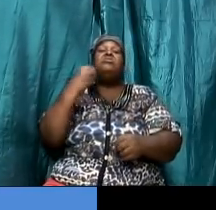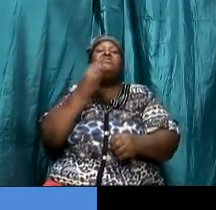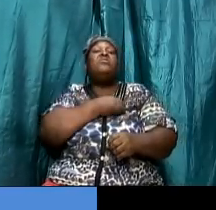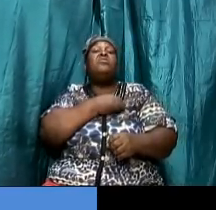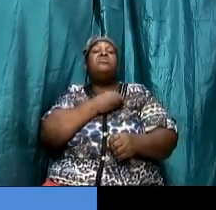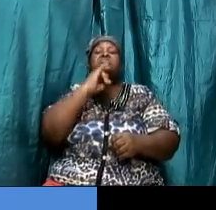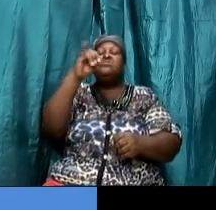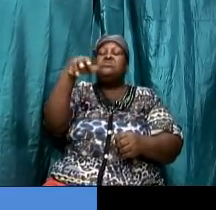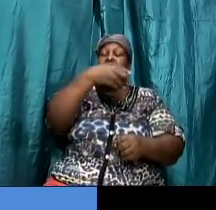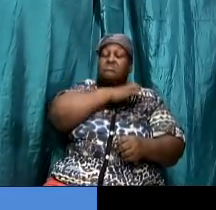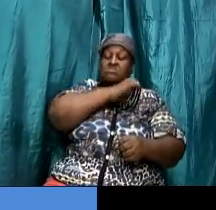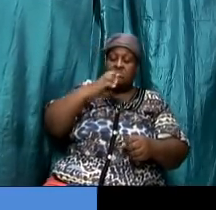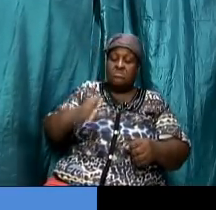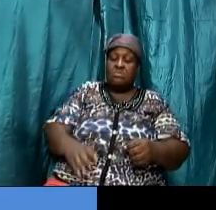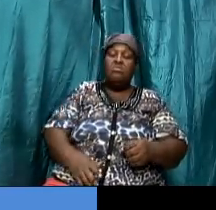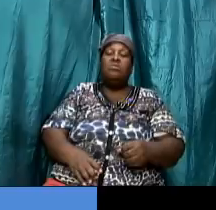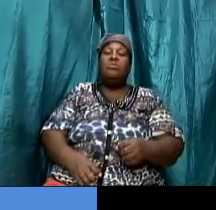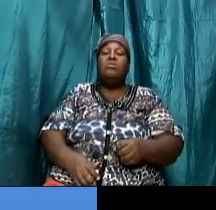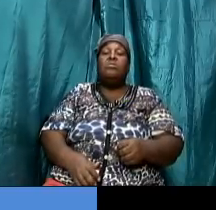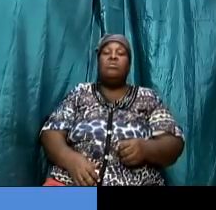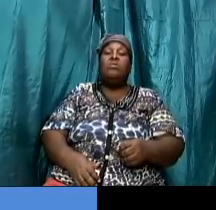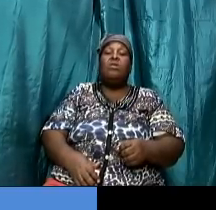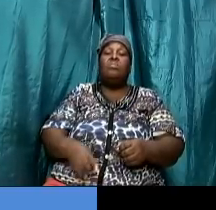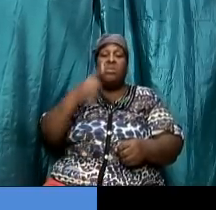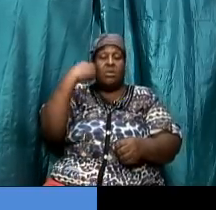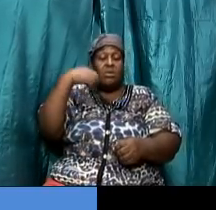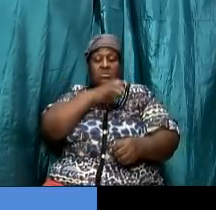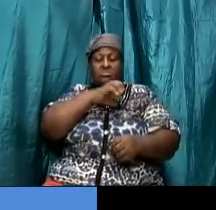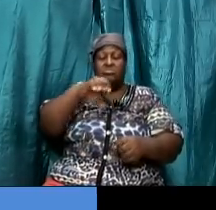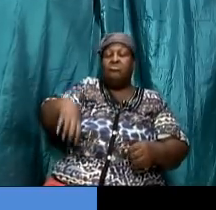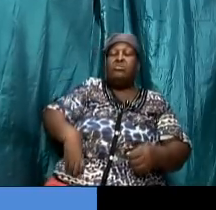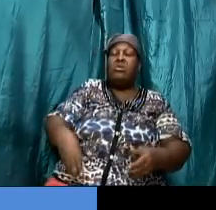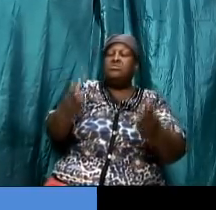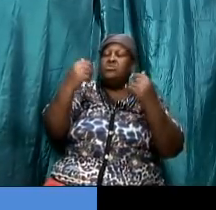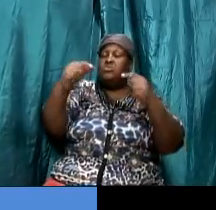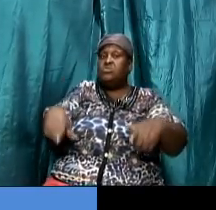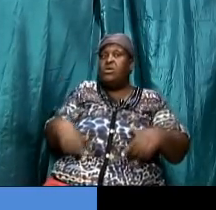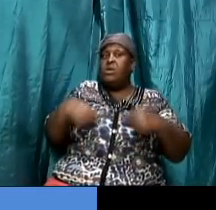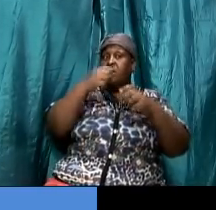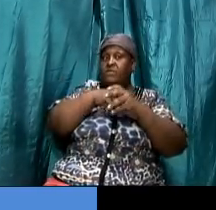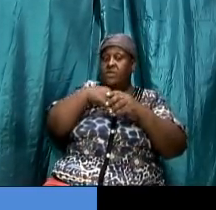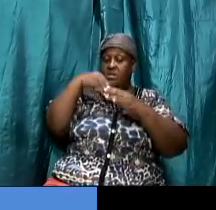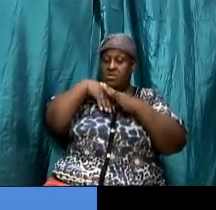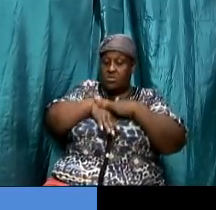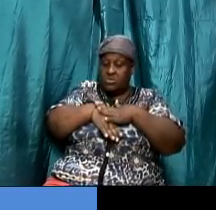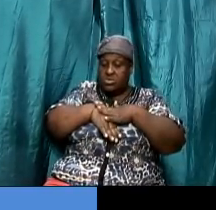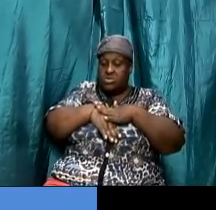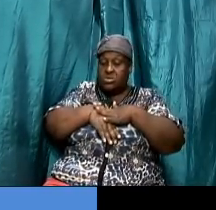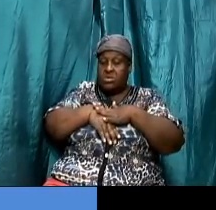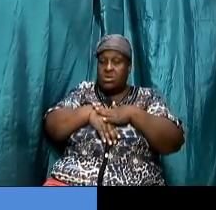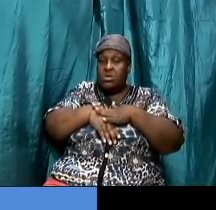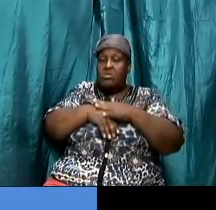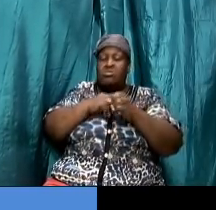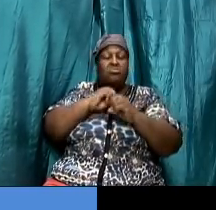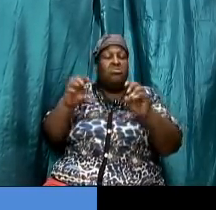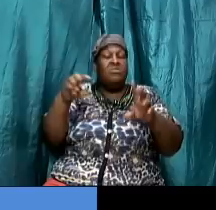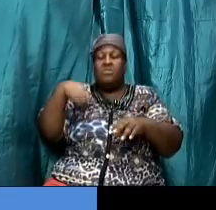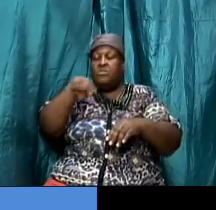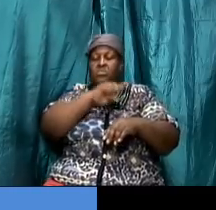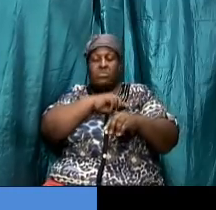christ and because christ comes to live in us we can now live this is nothing that we can do